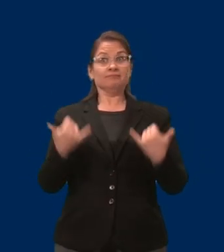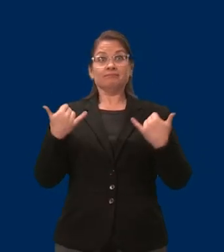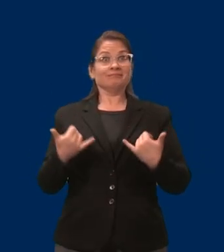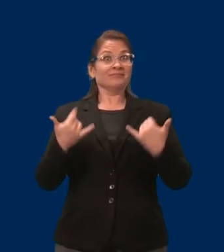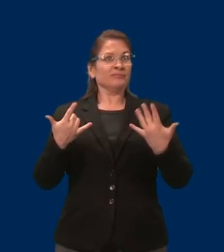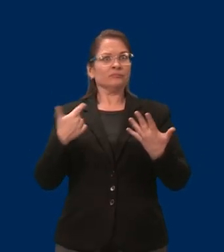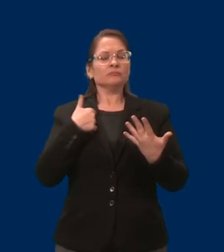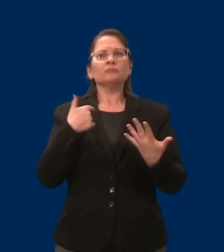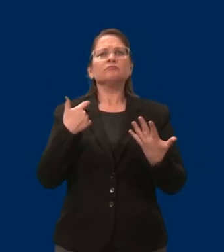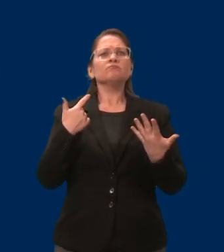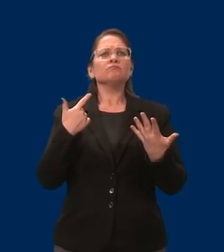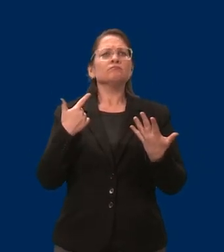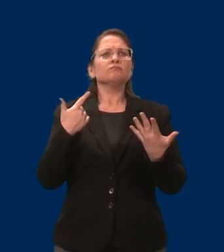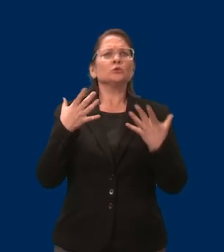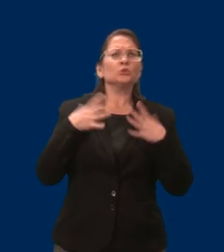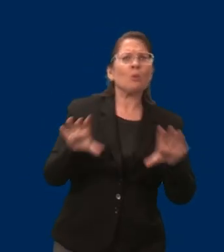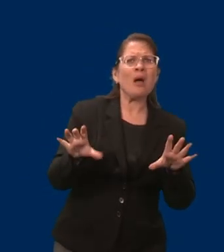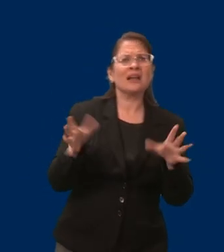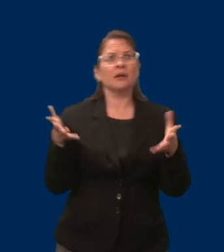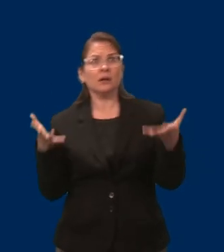losing my benefits.